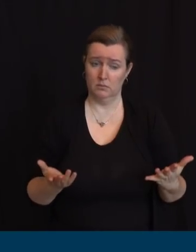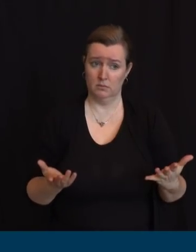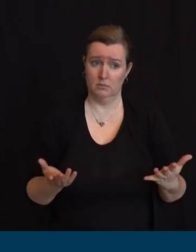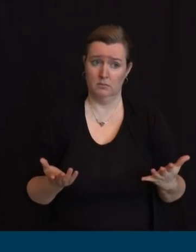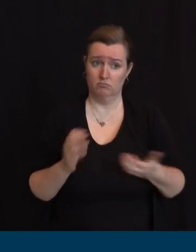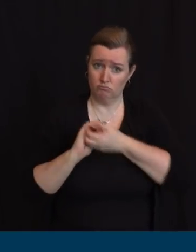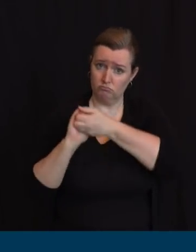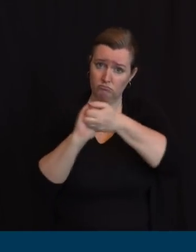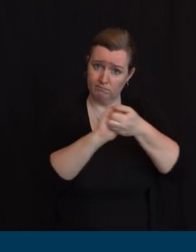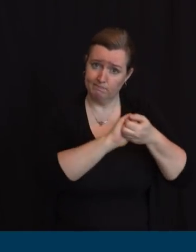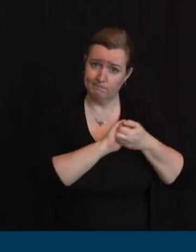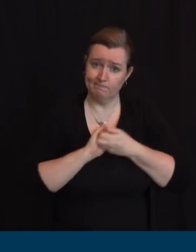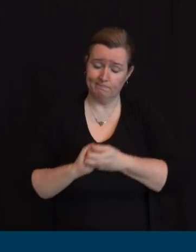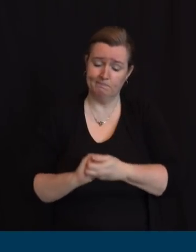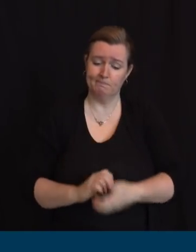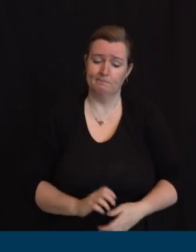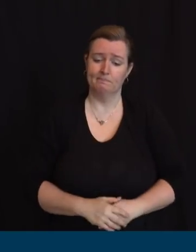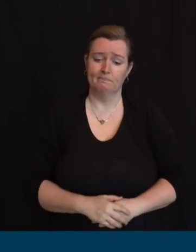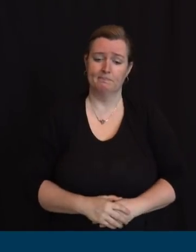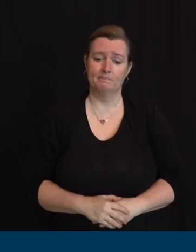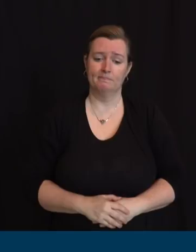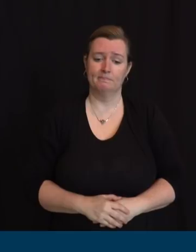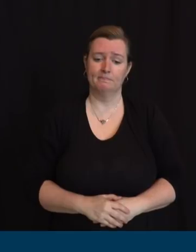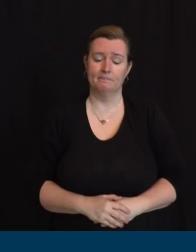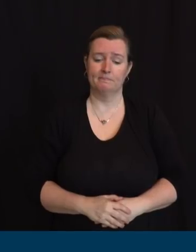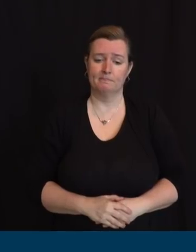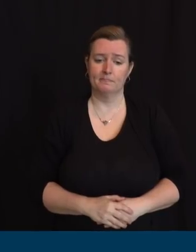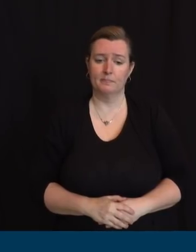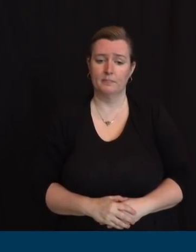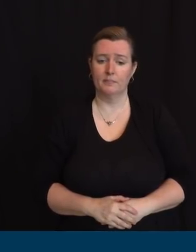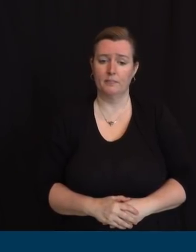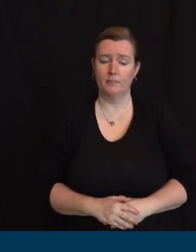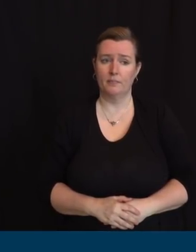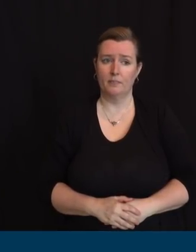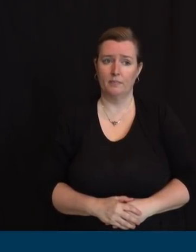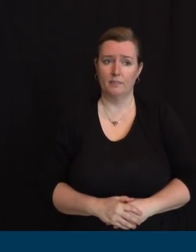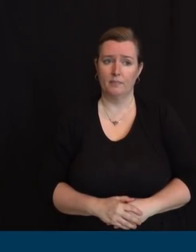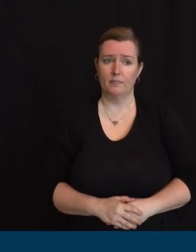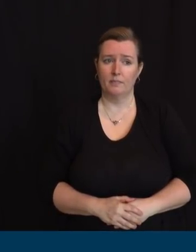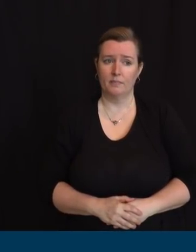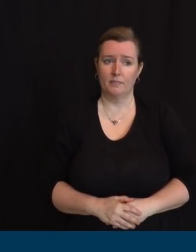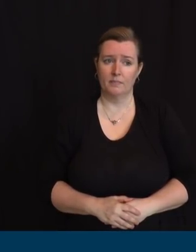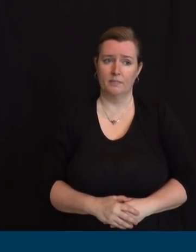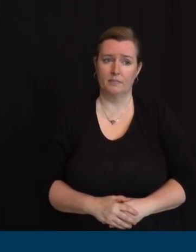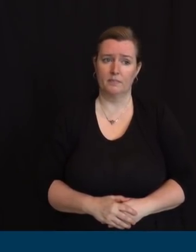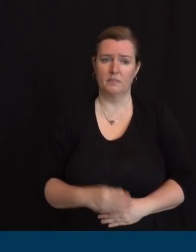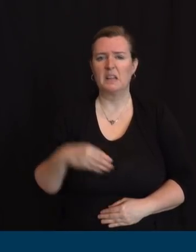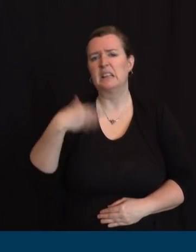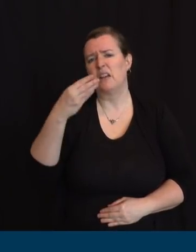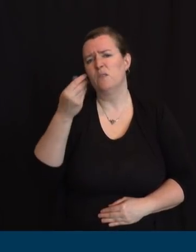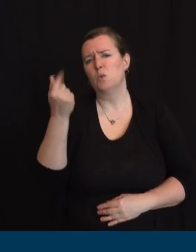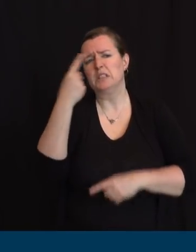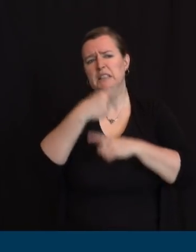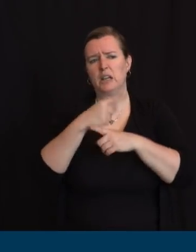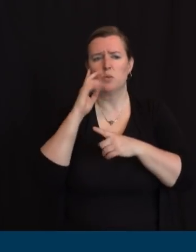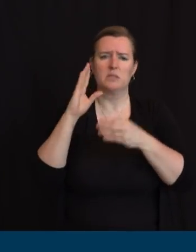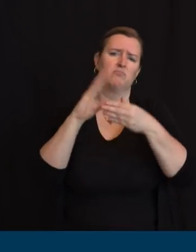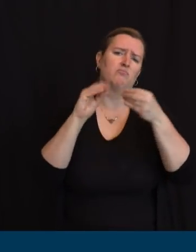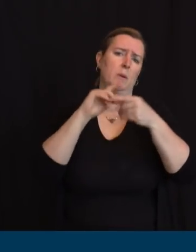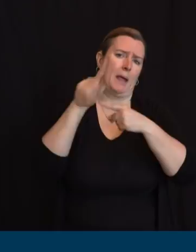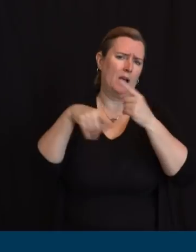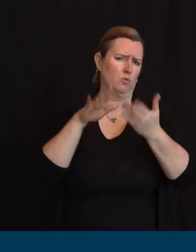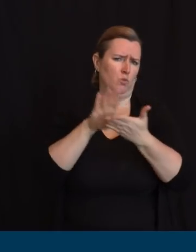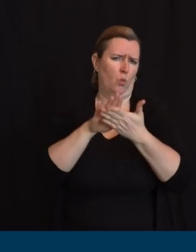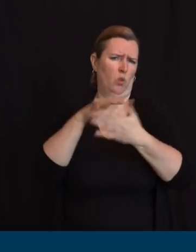year in the next couple of days uh that's something we're taking as you can imagine very seriously we'll we're looking to uh as we said all